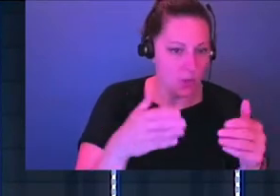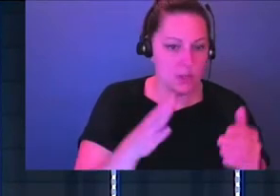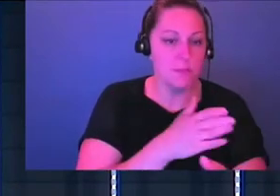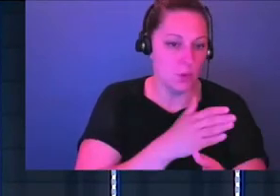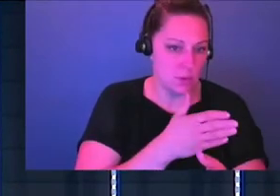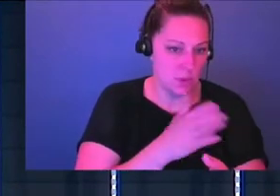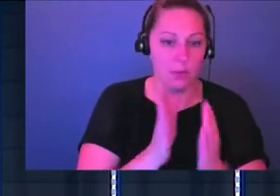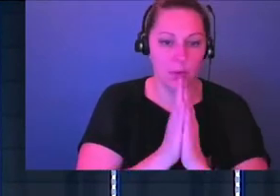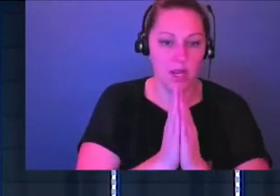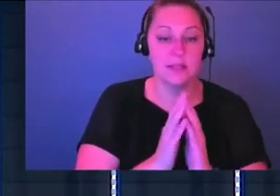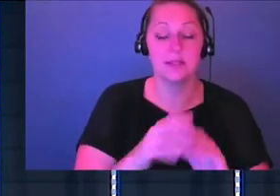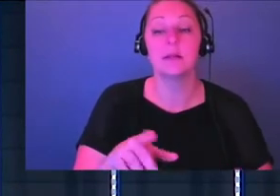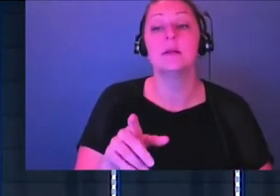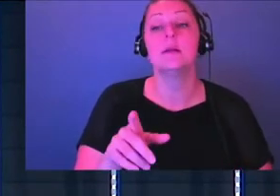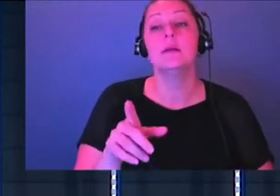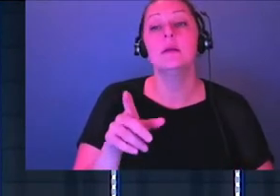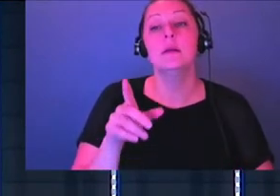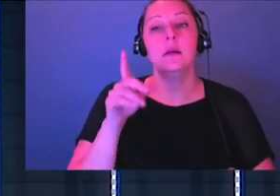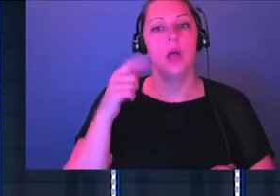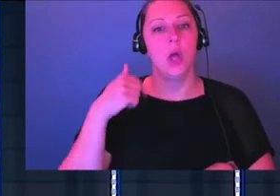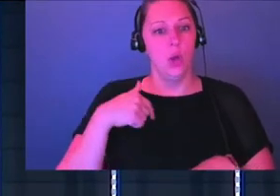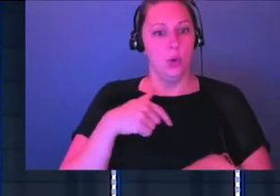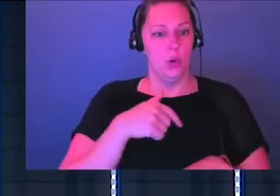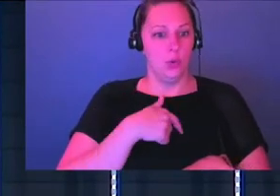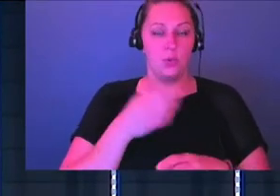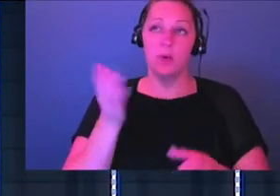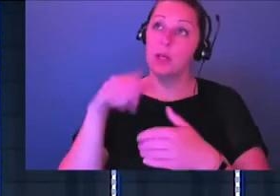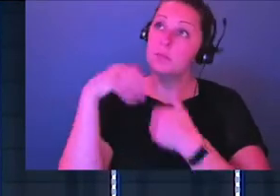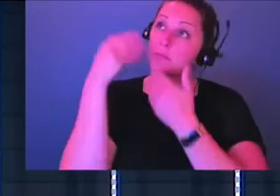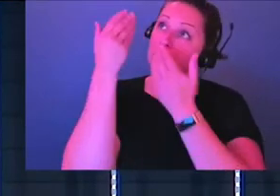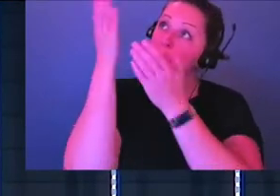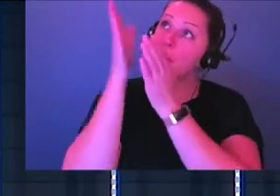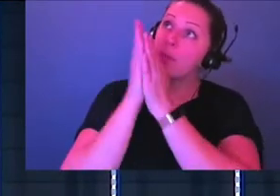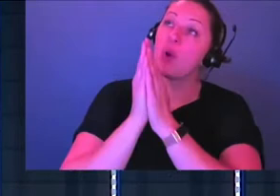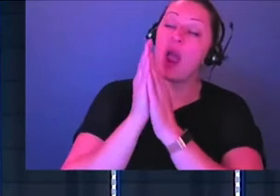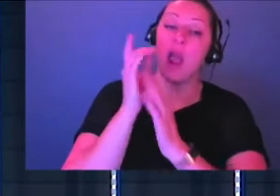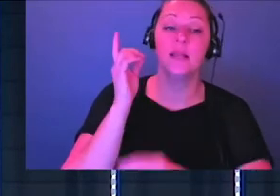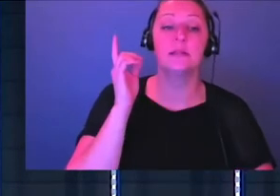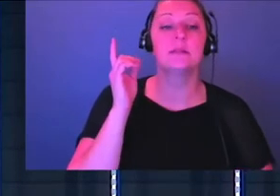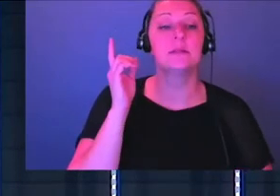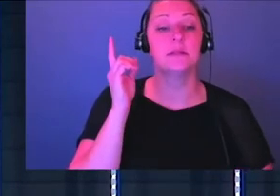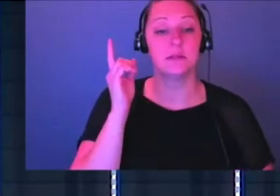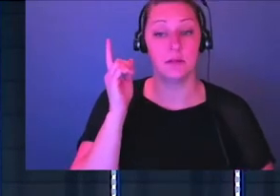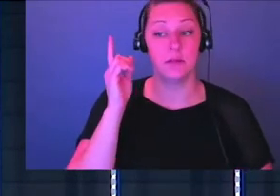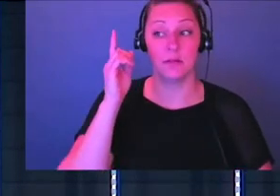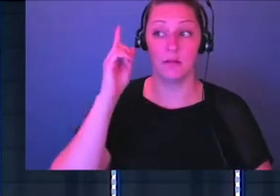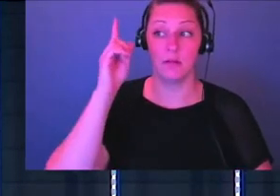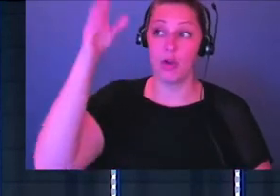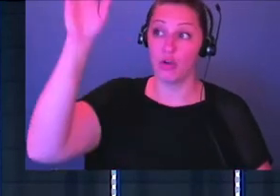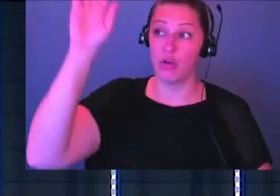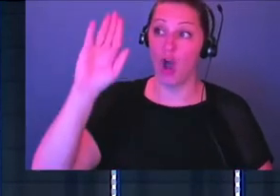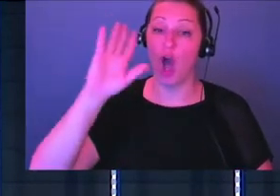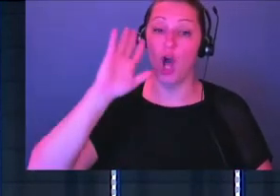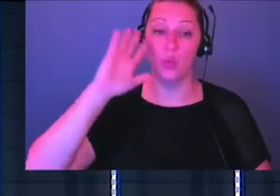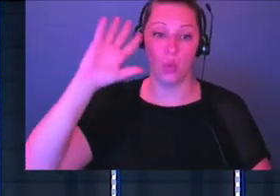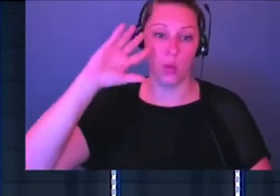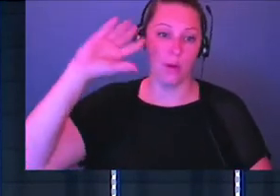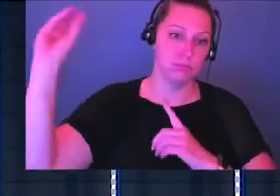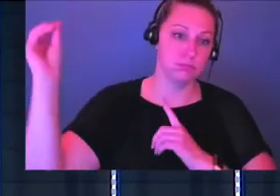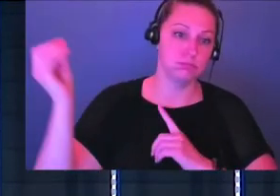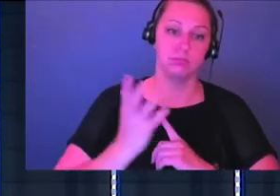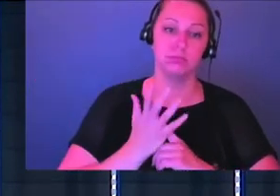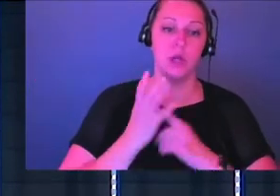moves through musical praise and seeing how, when we lift up praise musically, this is one way that God comes in and that he does things,